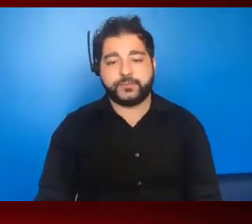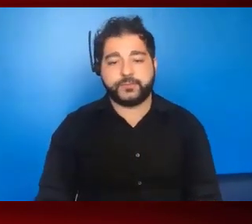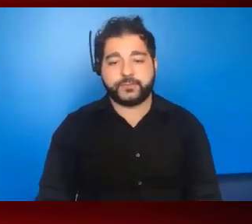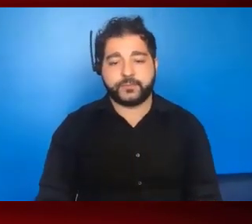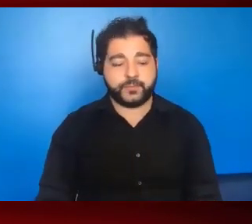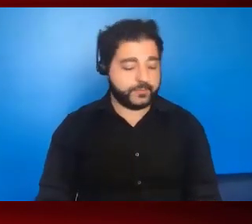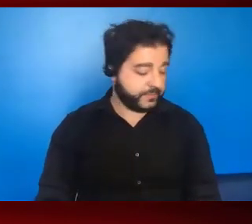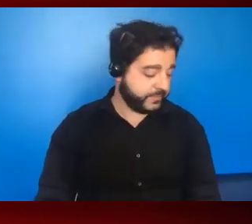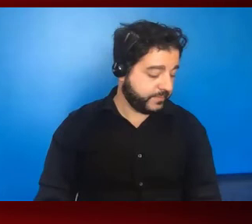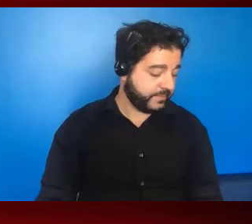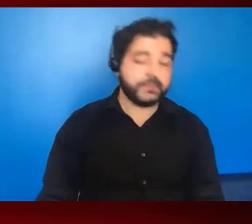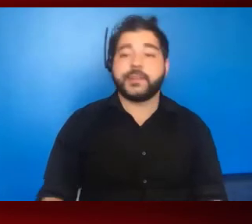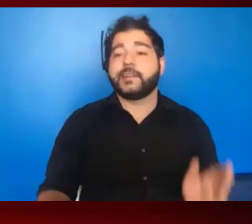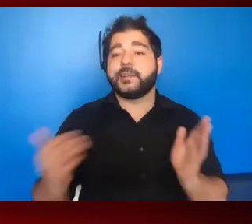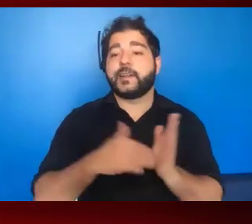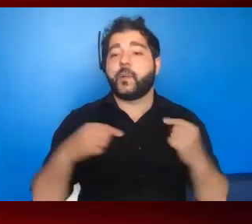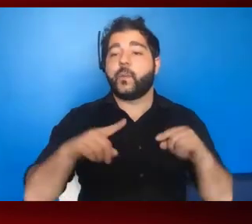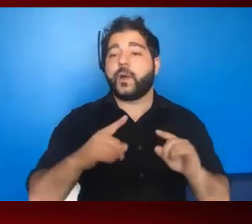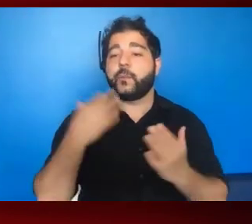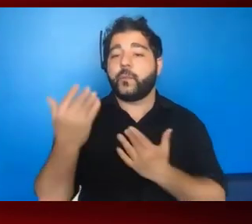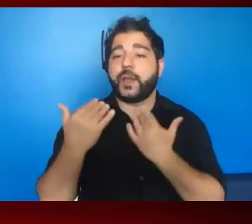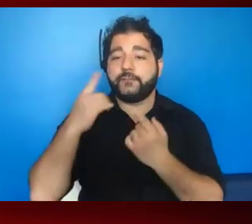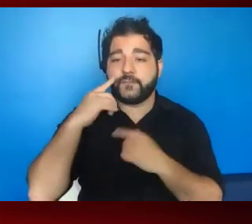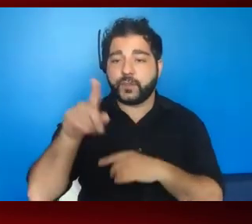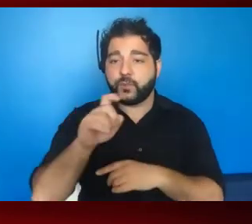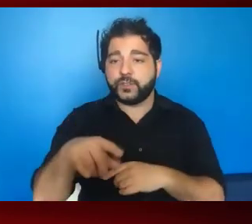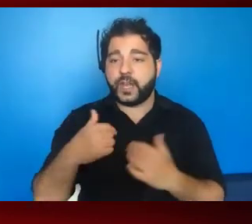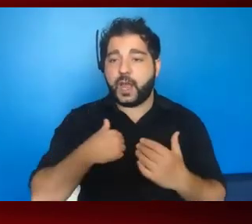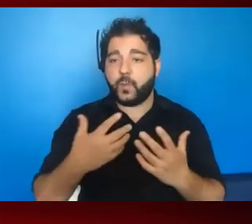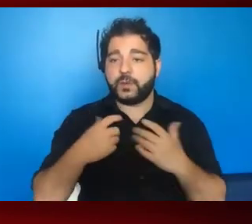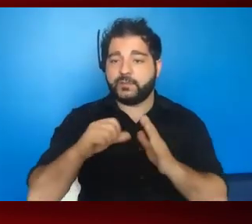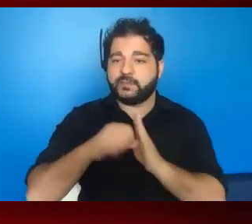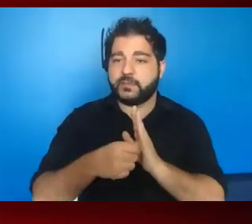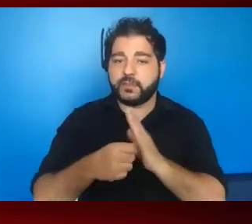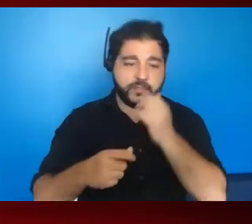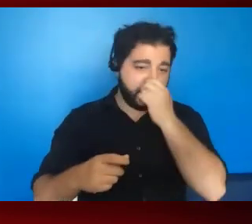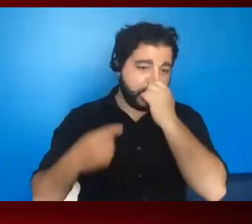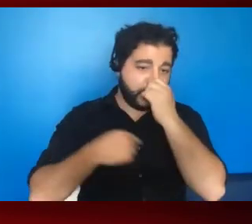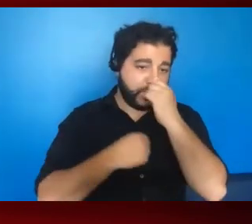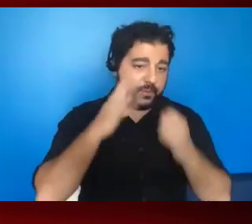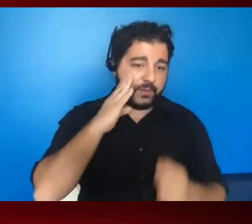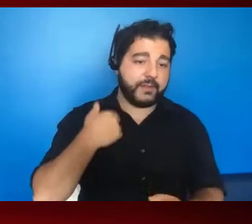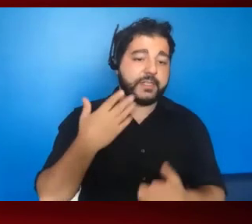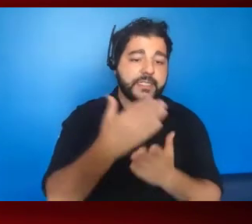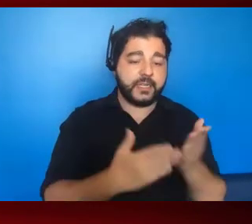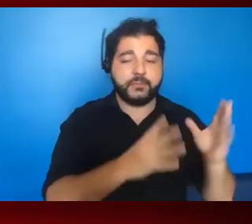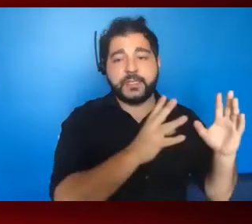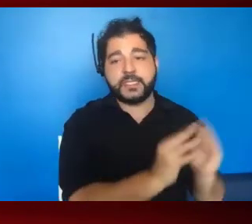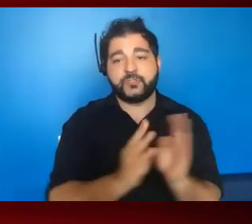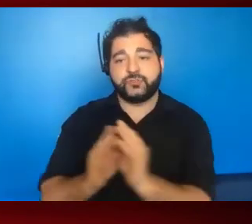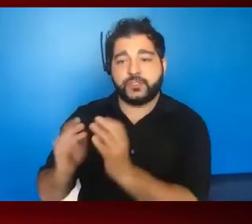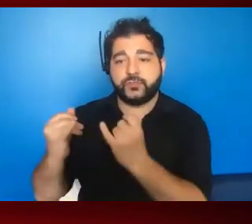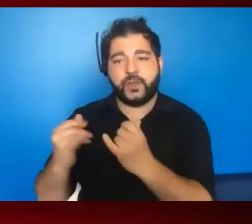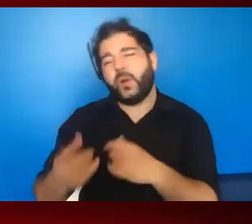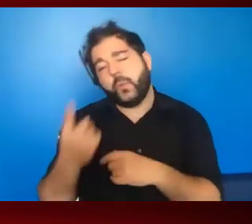Again, while we're waiting for questions, I do just want to emphasize that there will be some sessions tonight or a